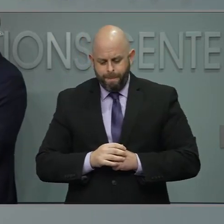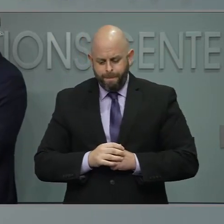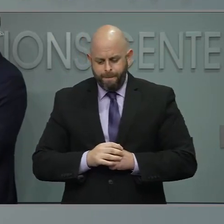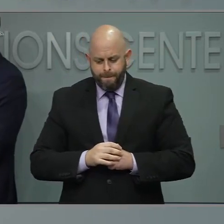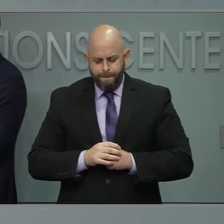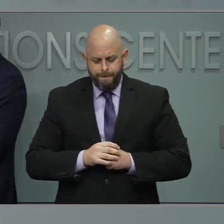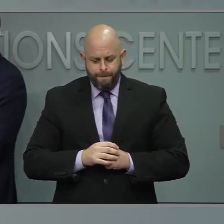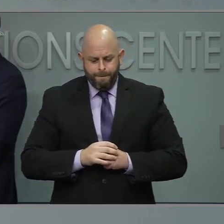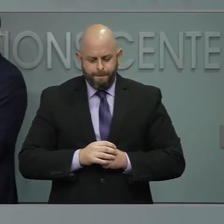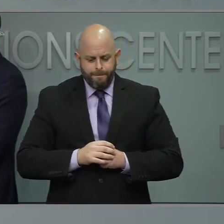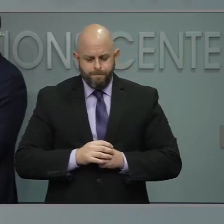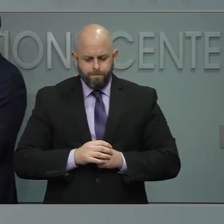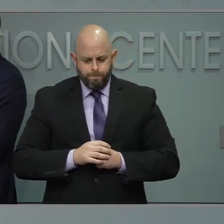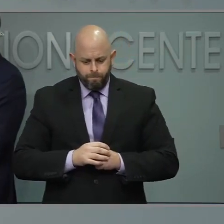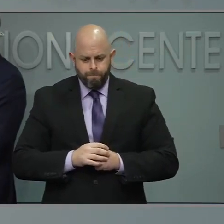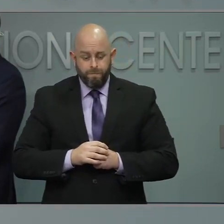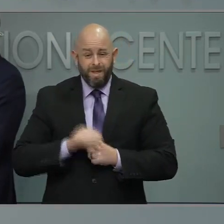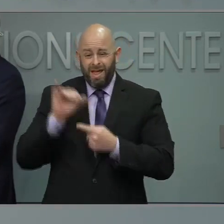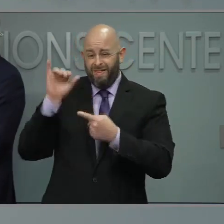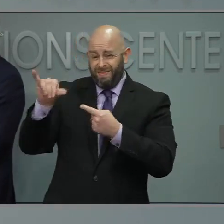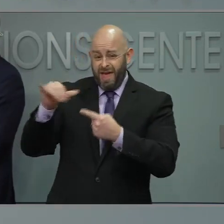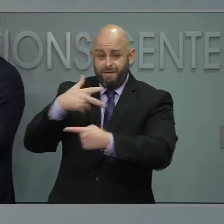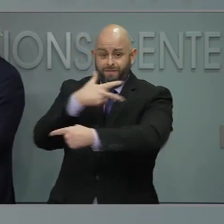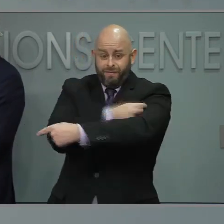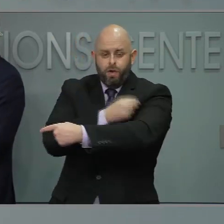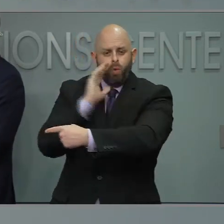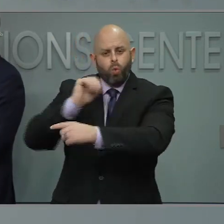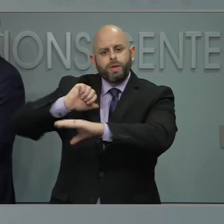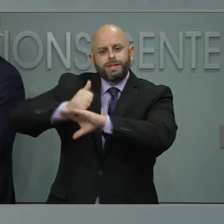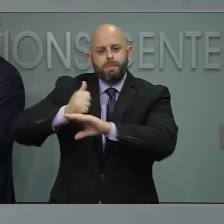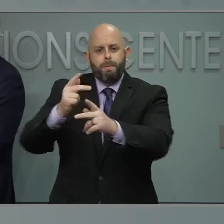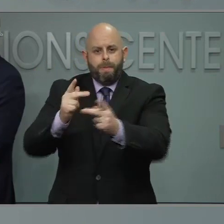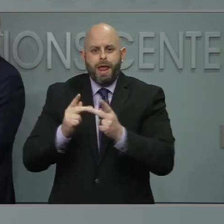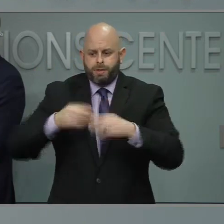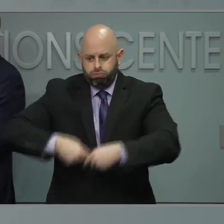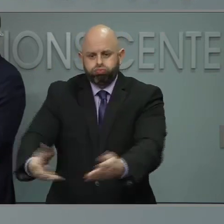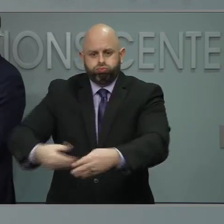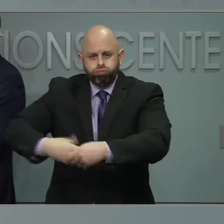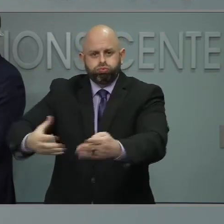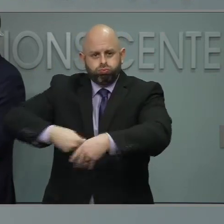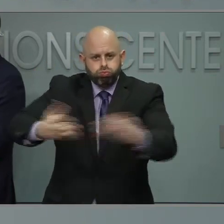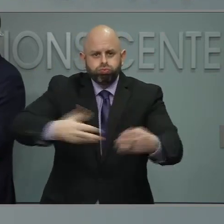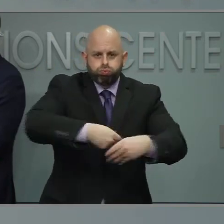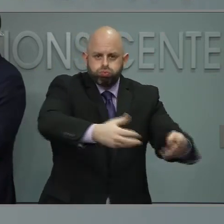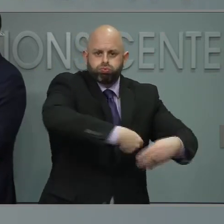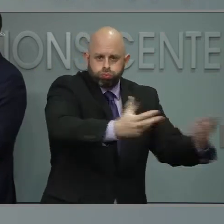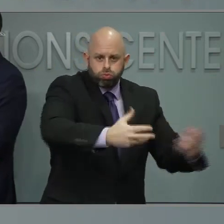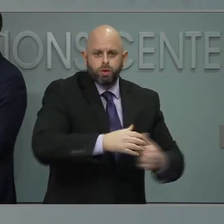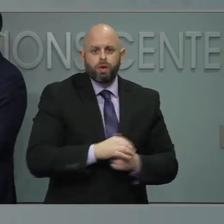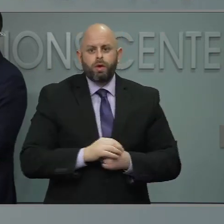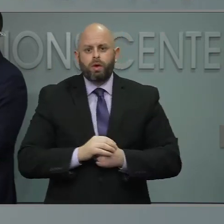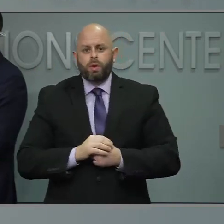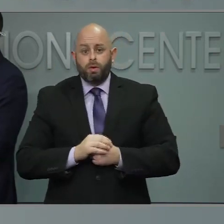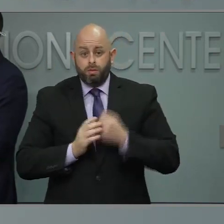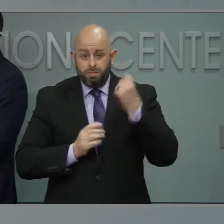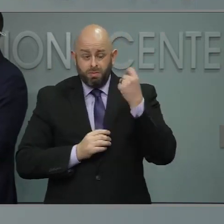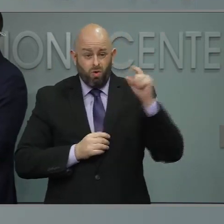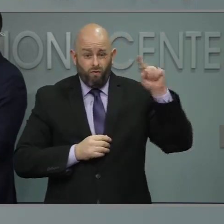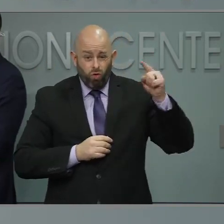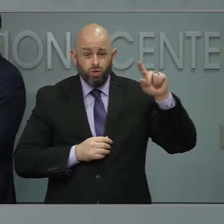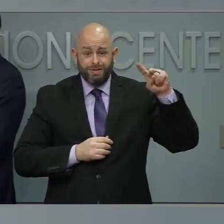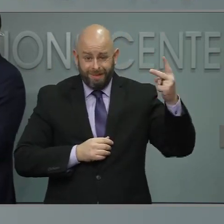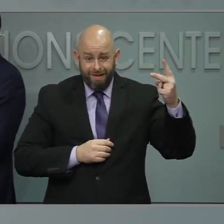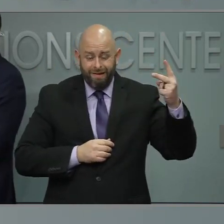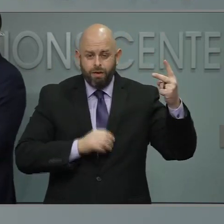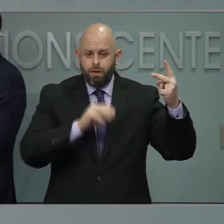comes to setting up vaccination sites specific to that vaccine? And will there be any differences between how you treat the single dose Johnson &